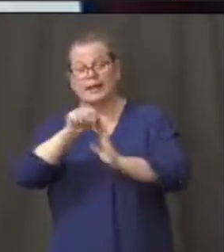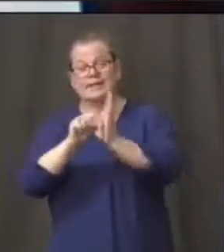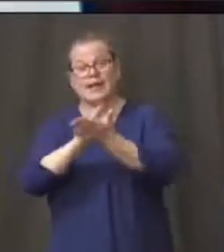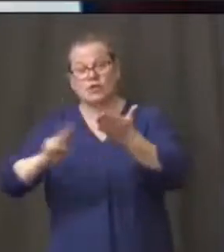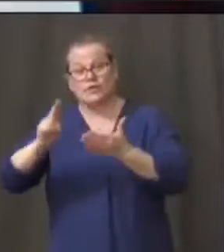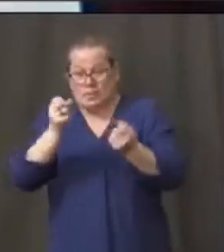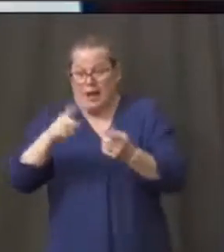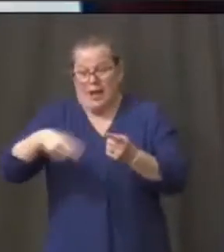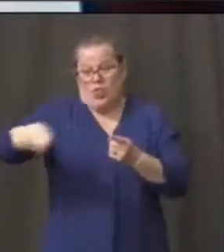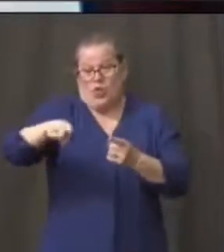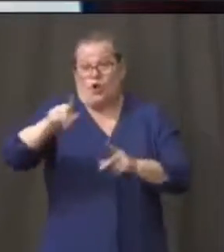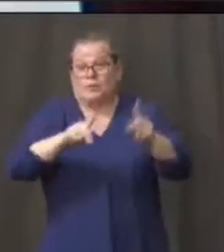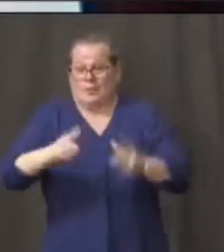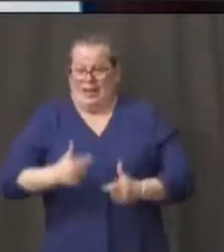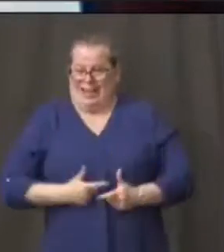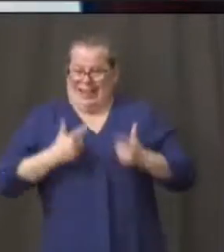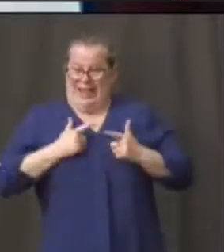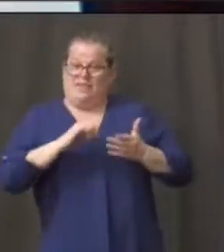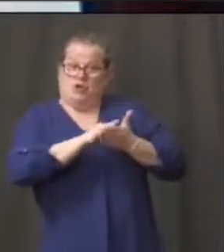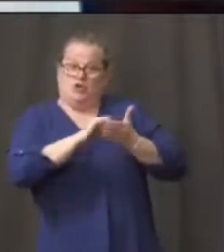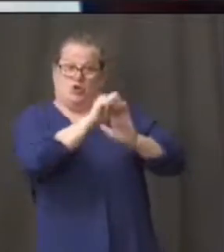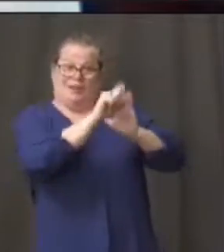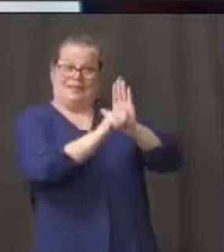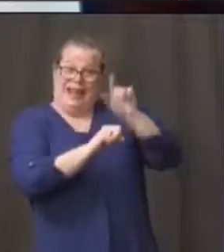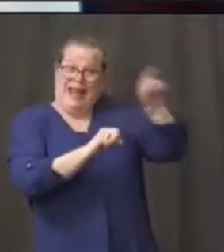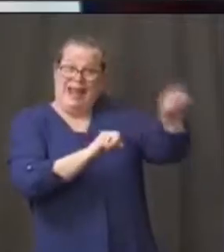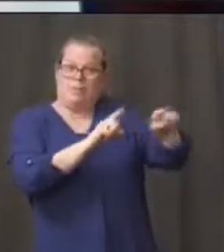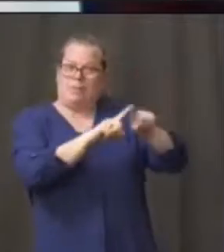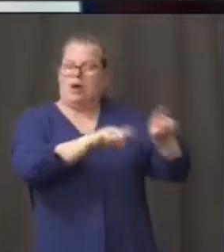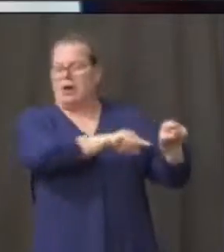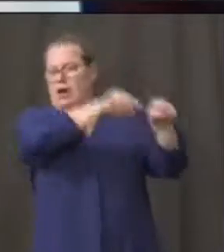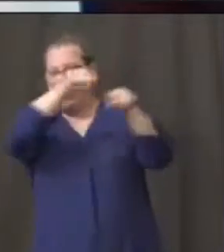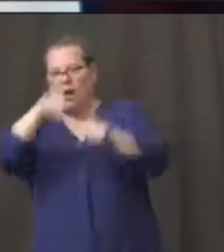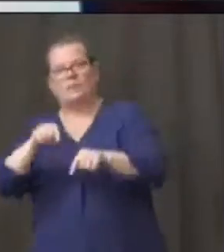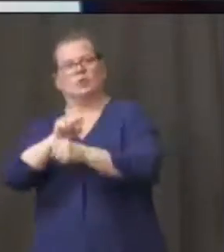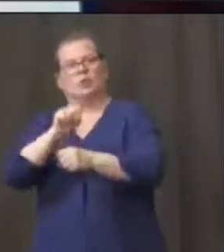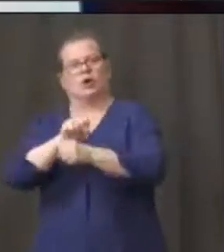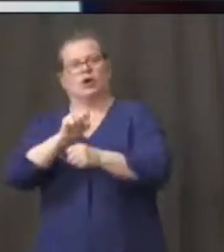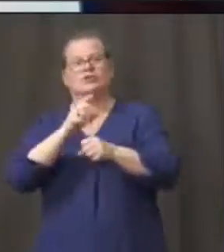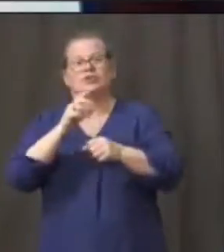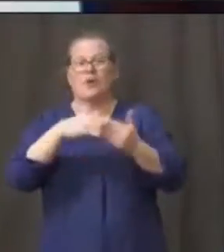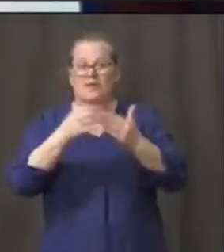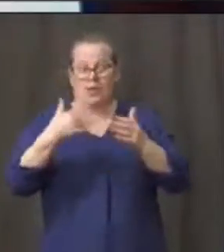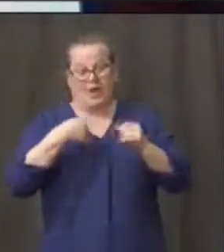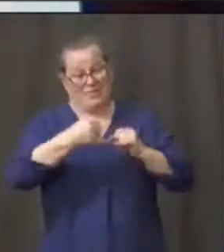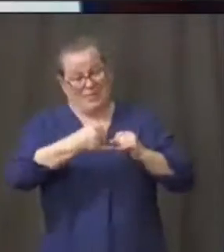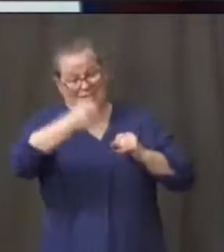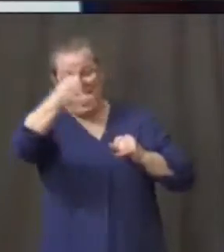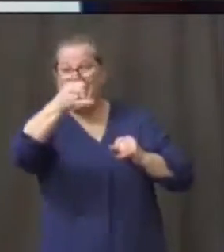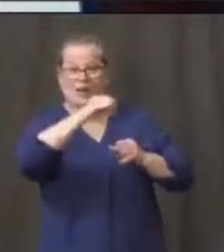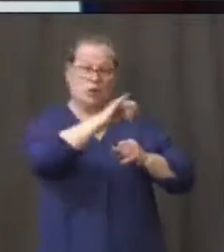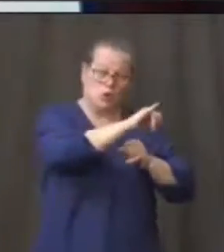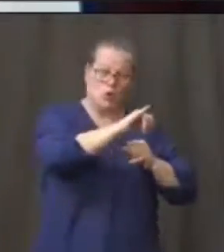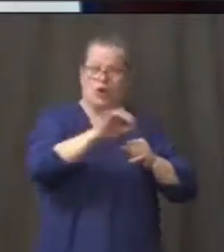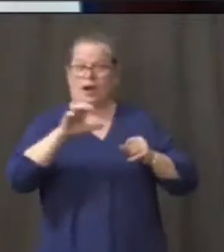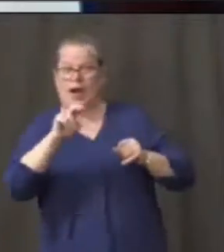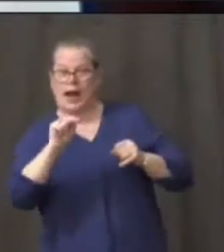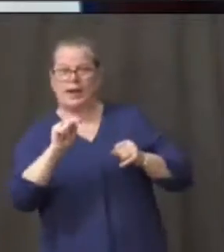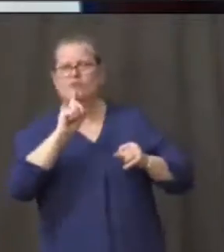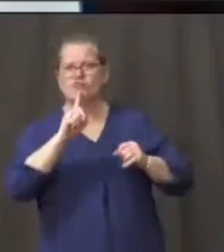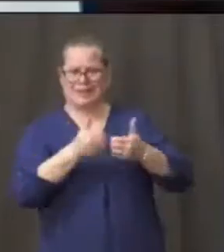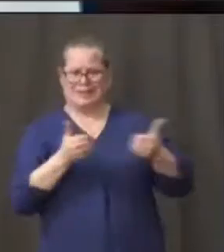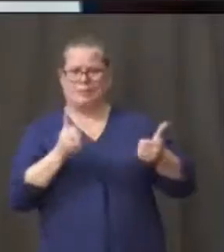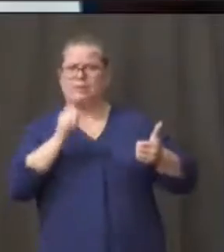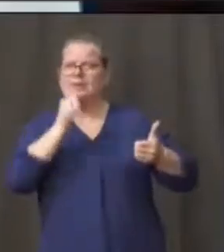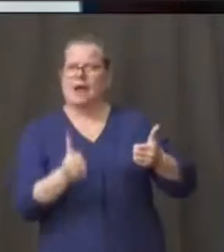these two entities, while separated by a line, there's really no separation between us and we have to work together. We have stayed